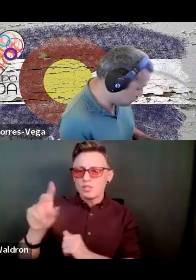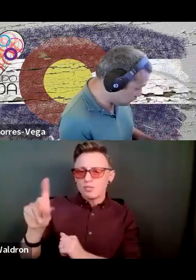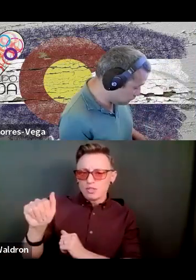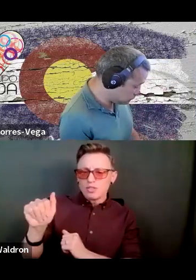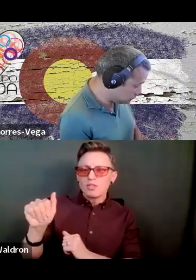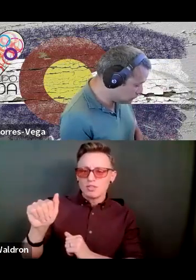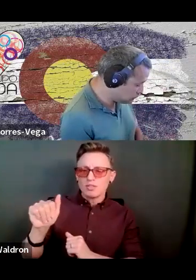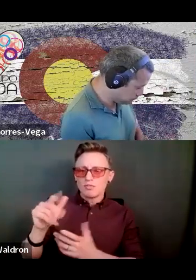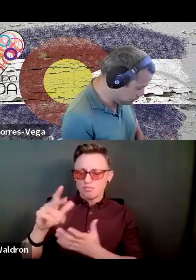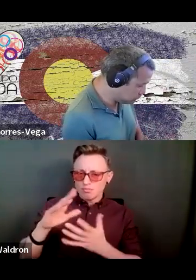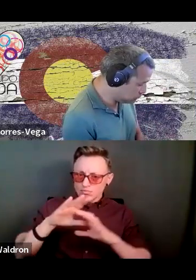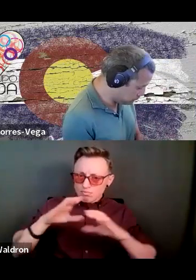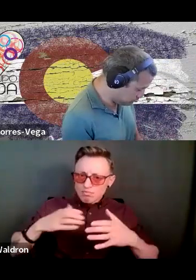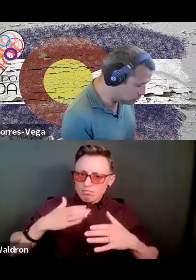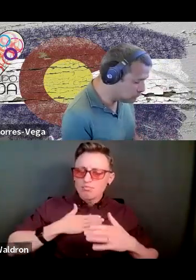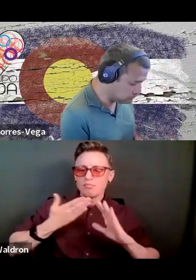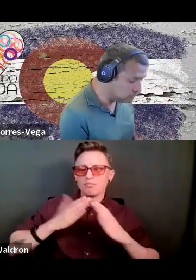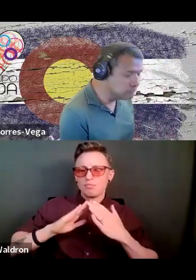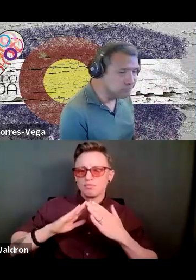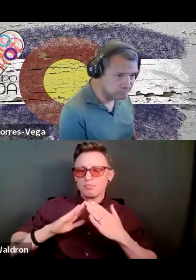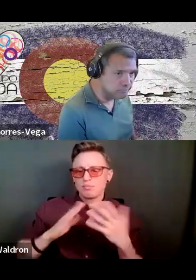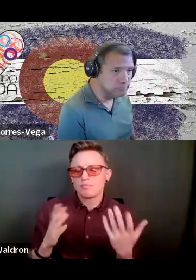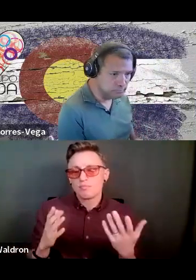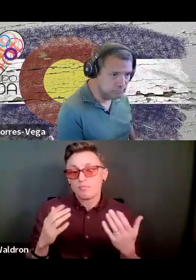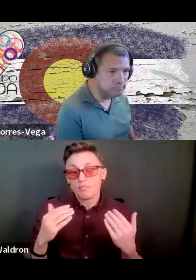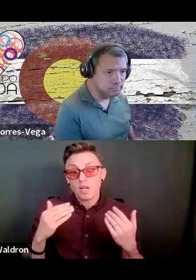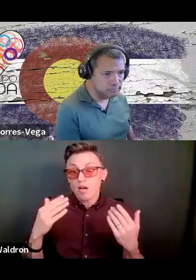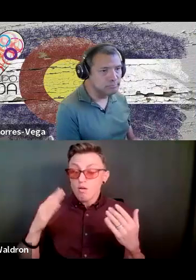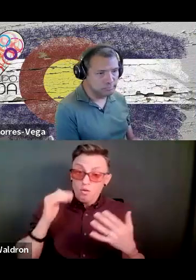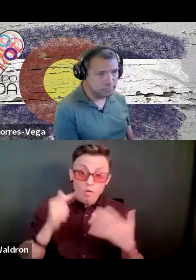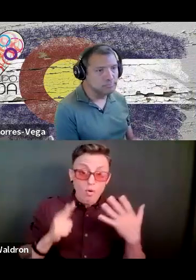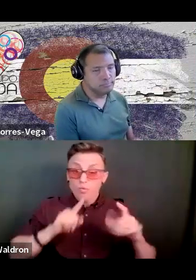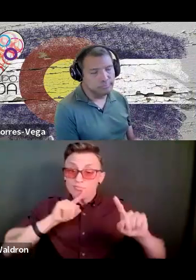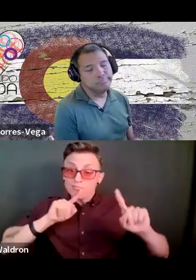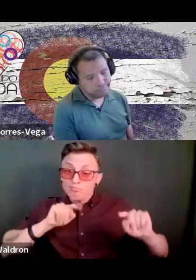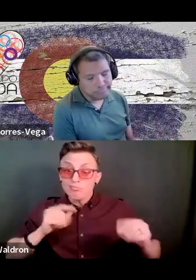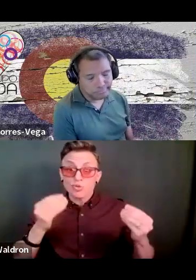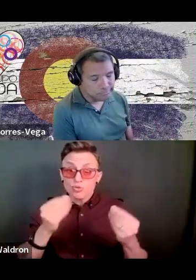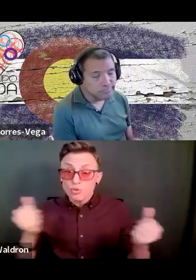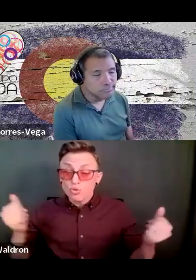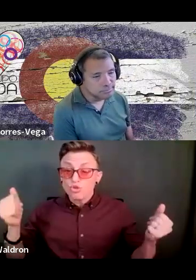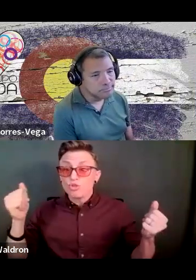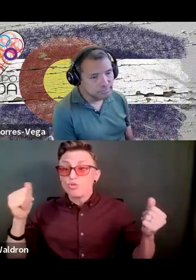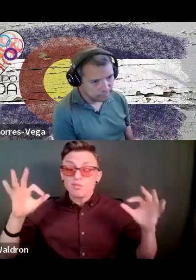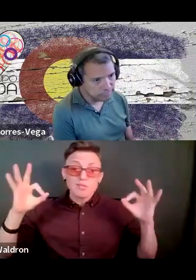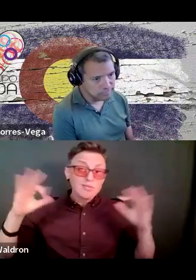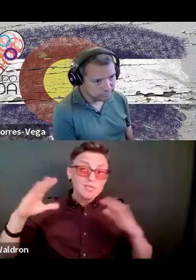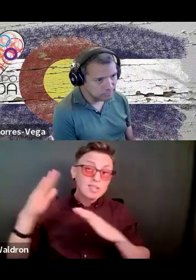community. I don't have all the answers or all the solutions, all the best